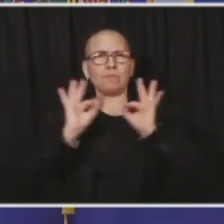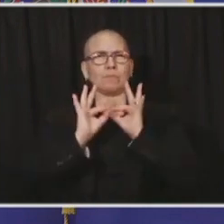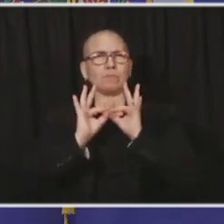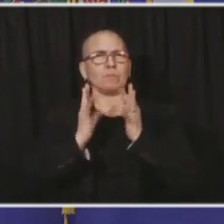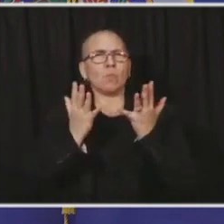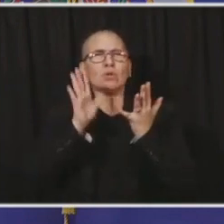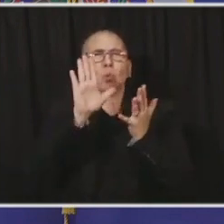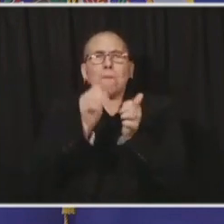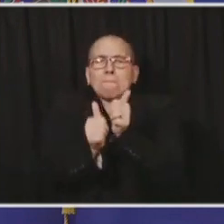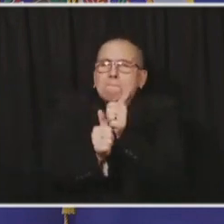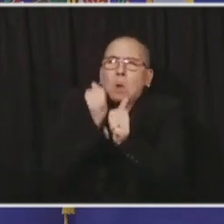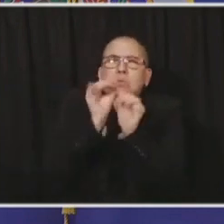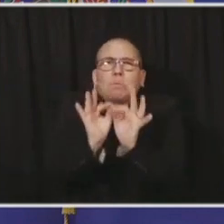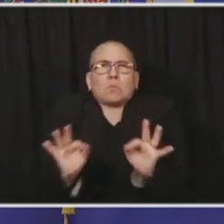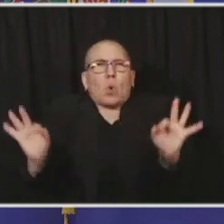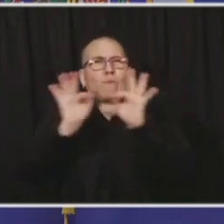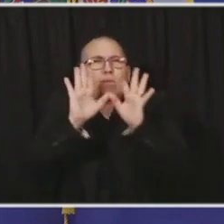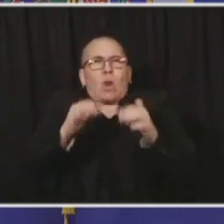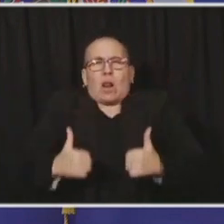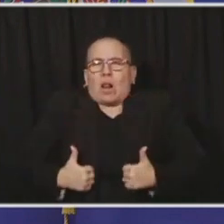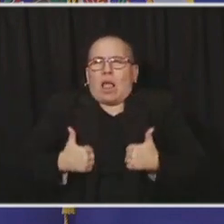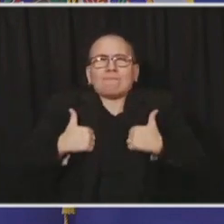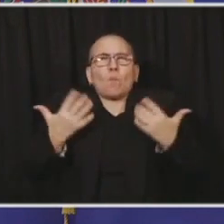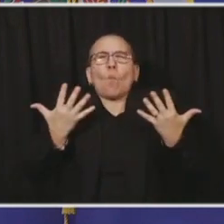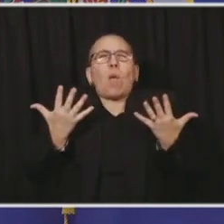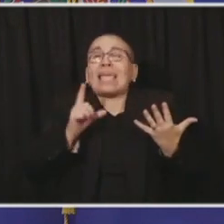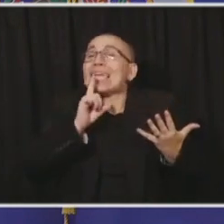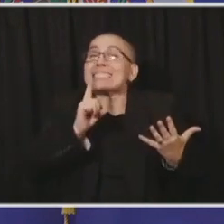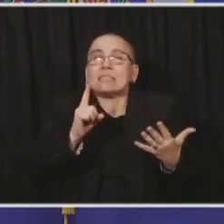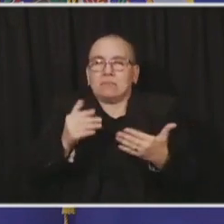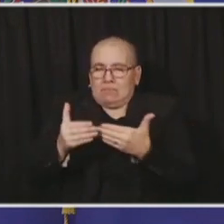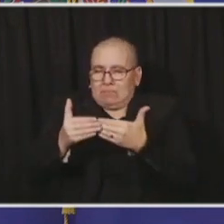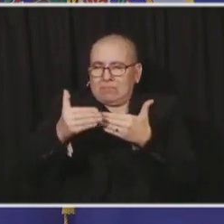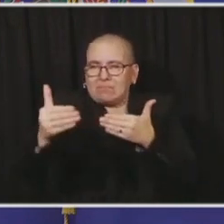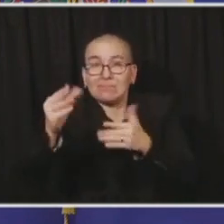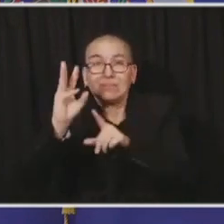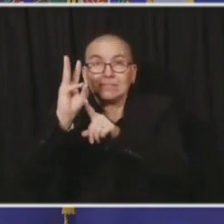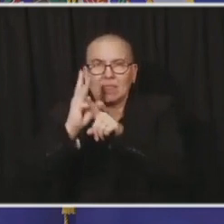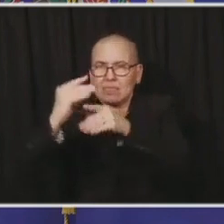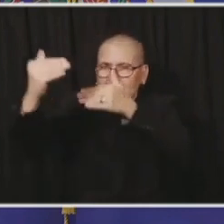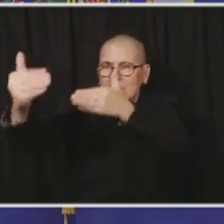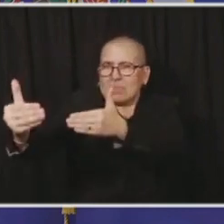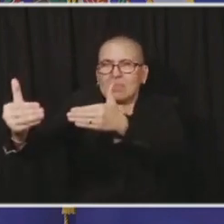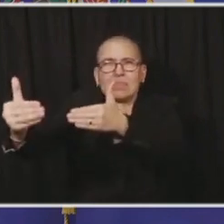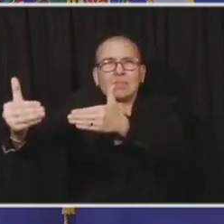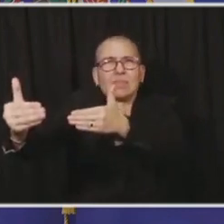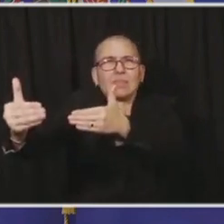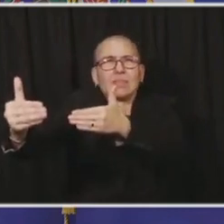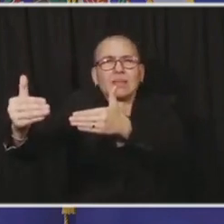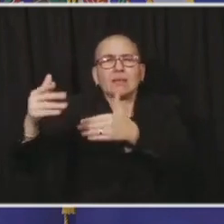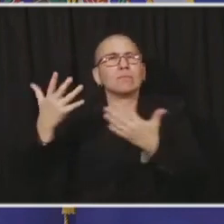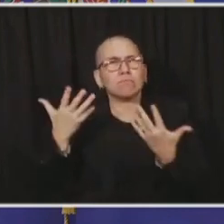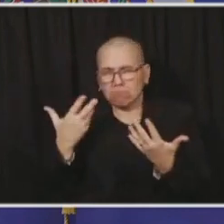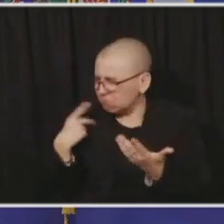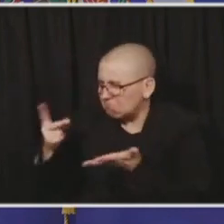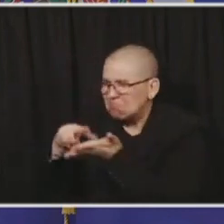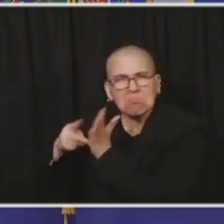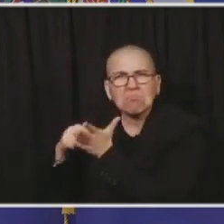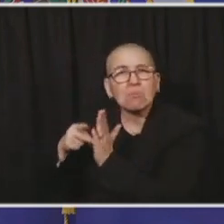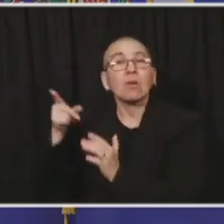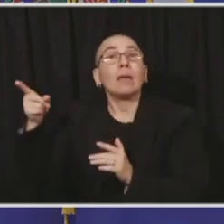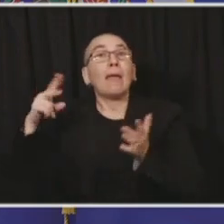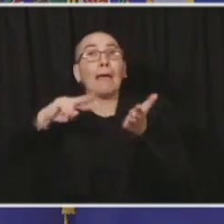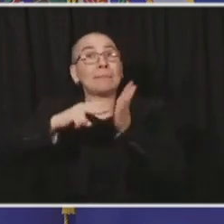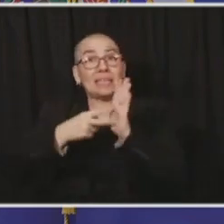Hmm, the next six months. In other words, as leaders, how do we come together and